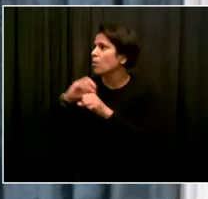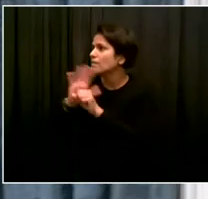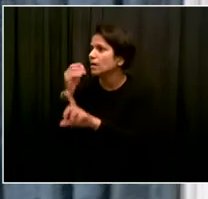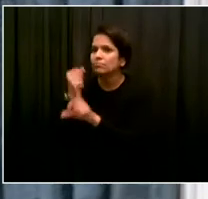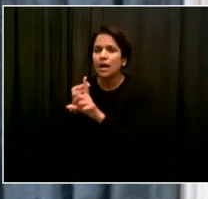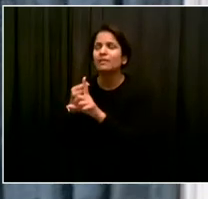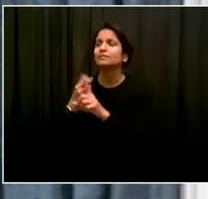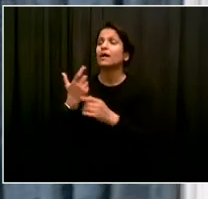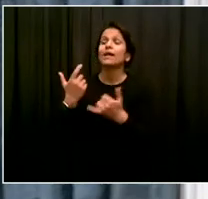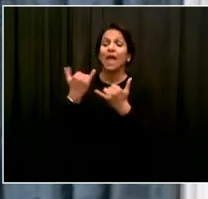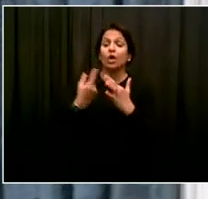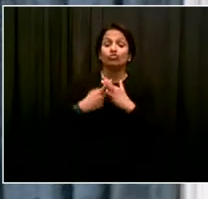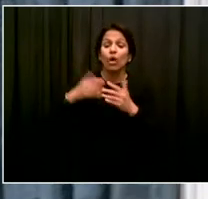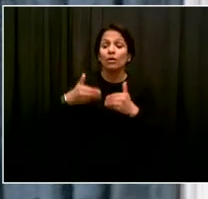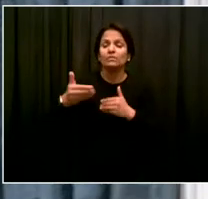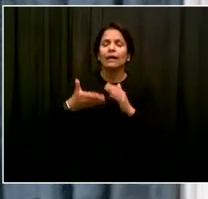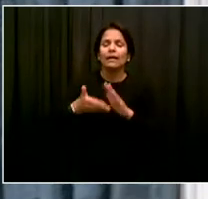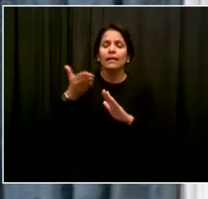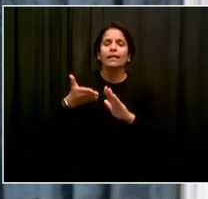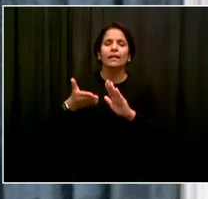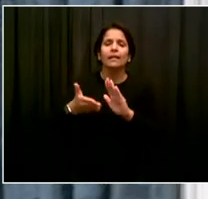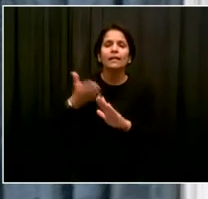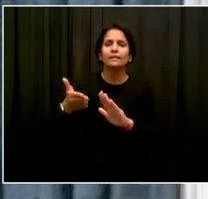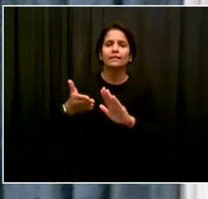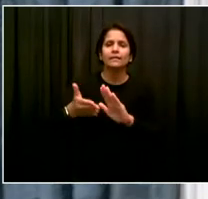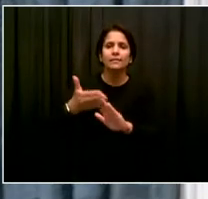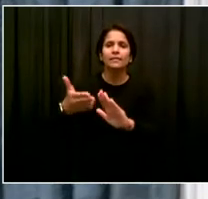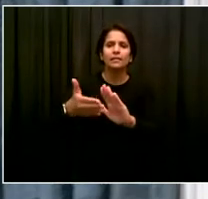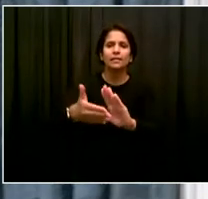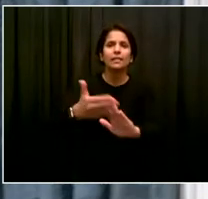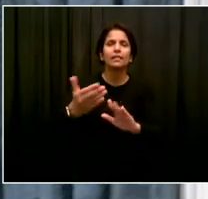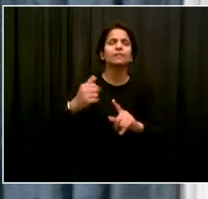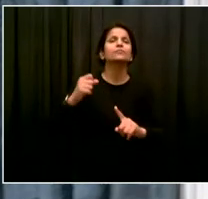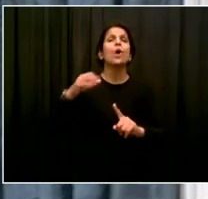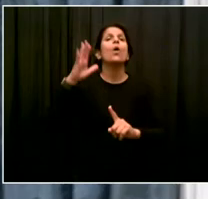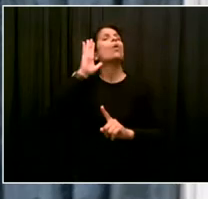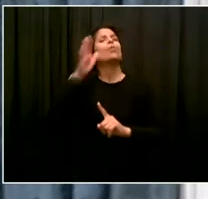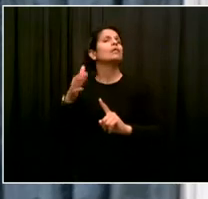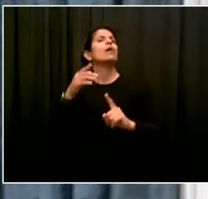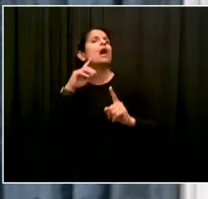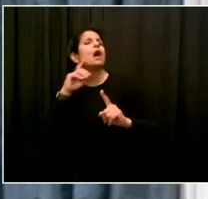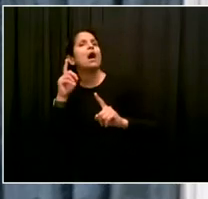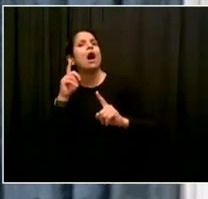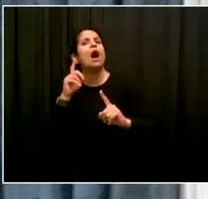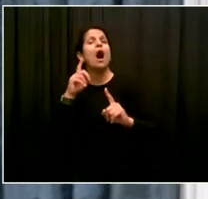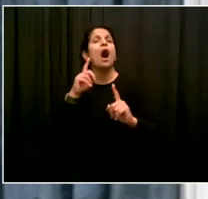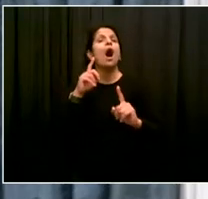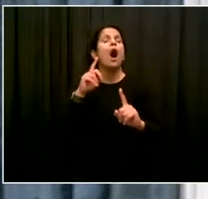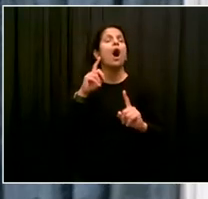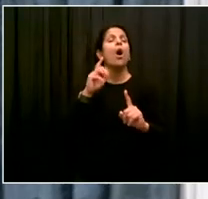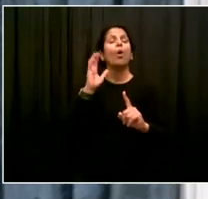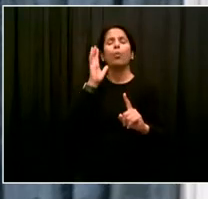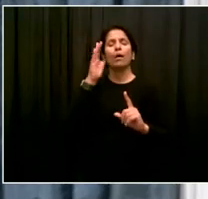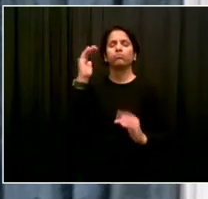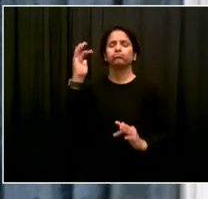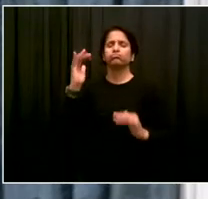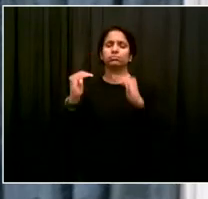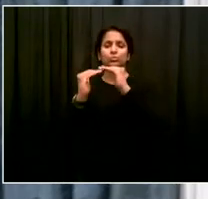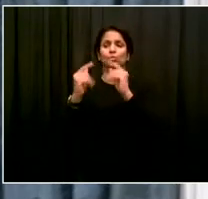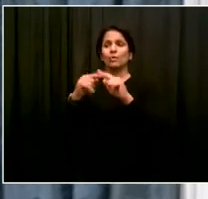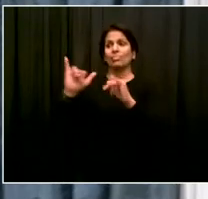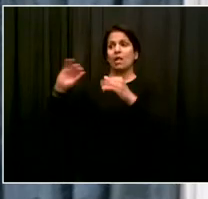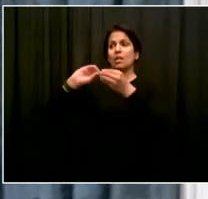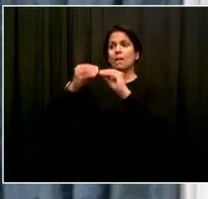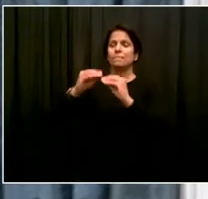sites that will also be offered and the expanded opportunities to recycle will see basically a huge impact on what we're diverting.